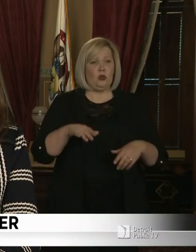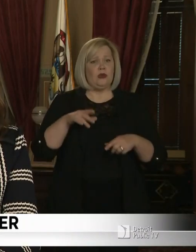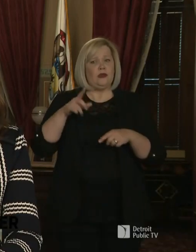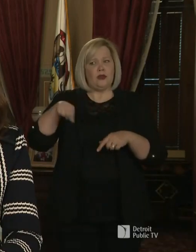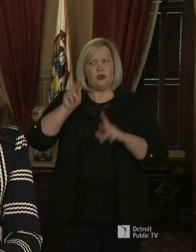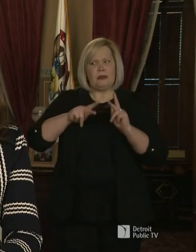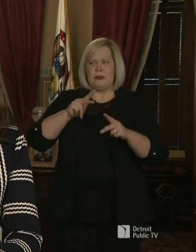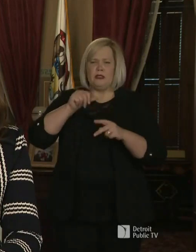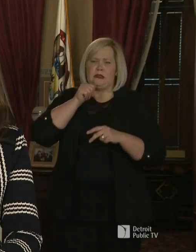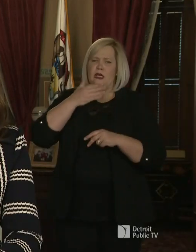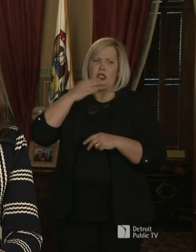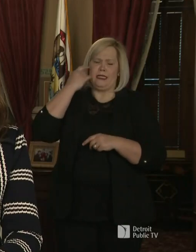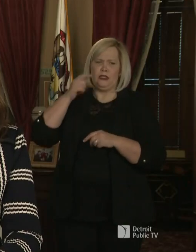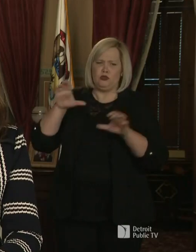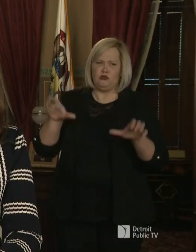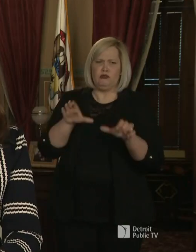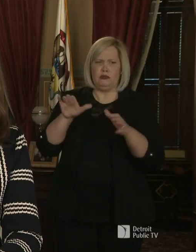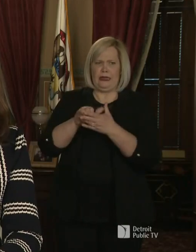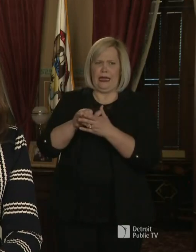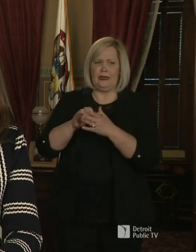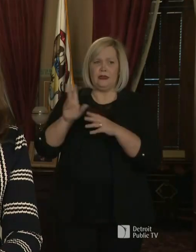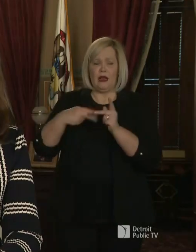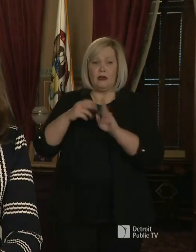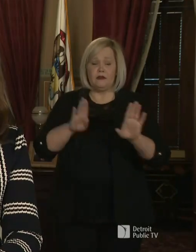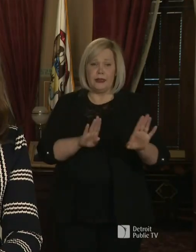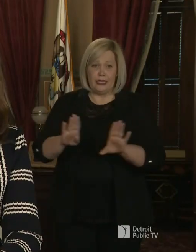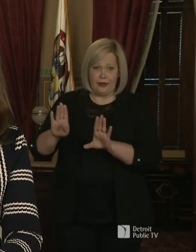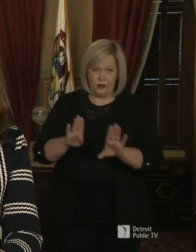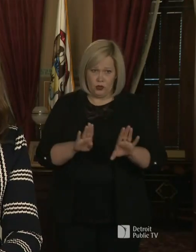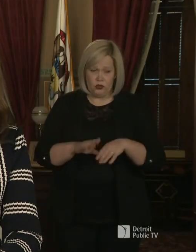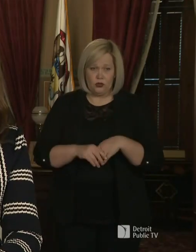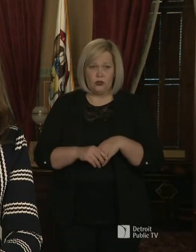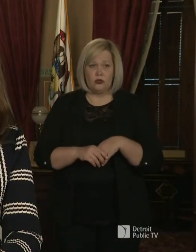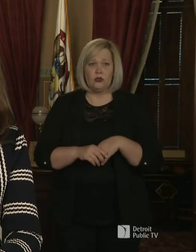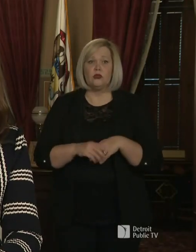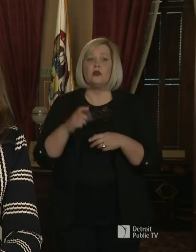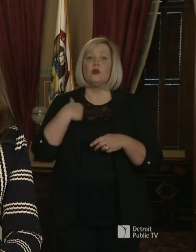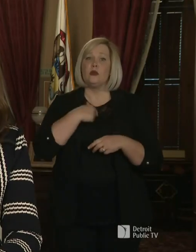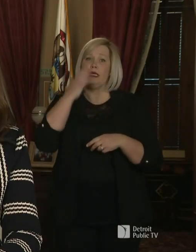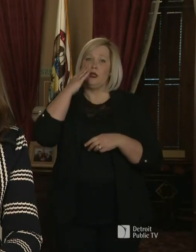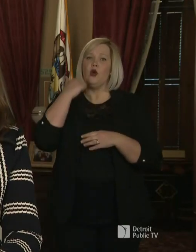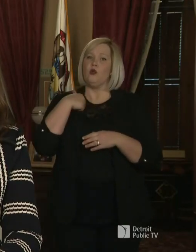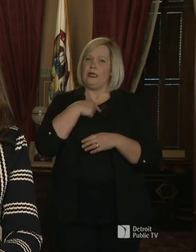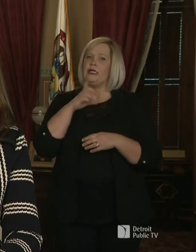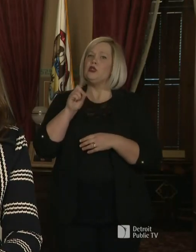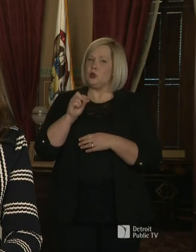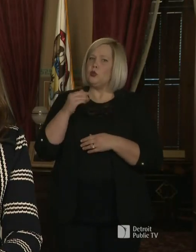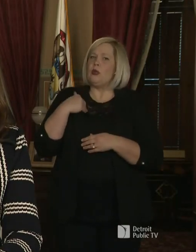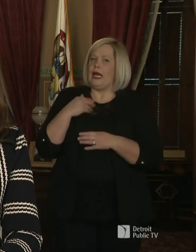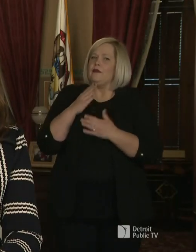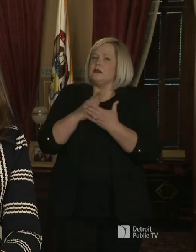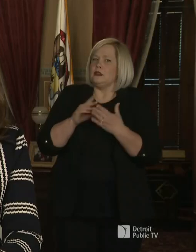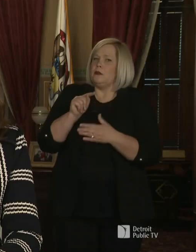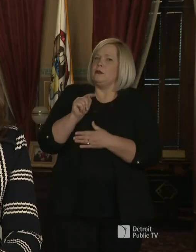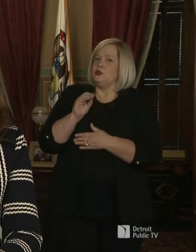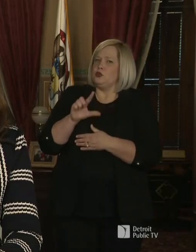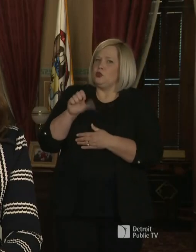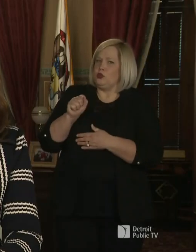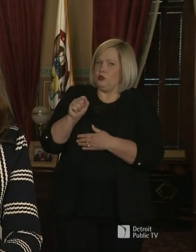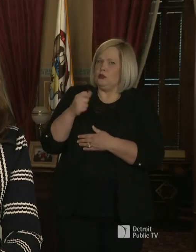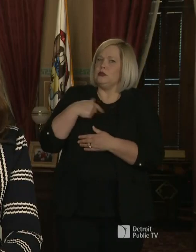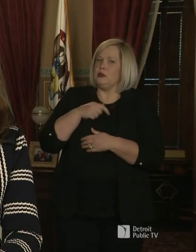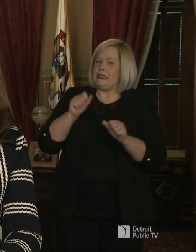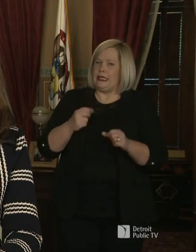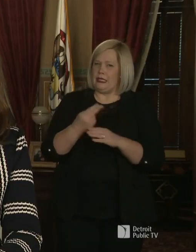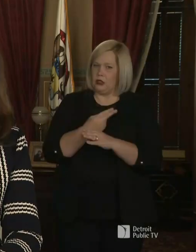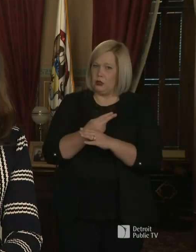to continue that kind of behavior. We also know that we do have some tools for enforcement that that we will use whether